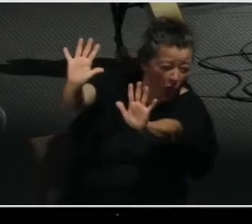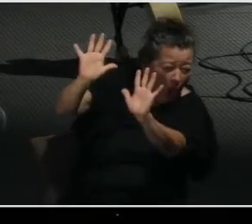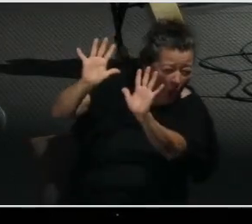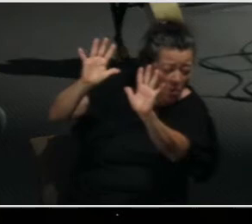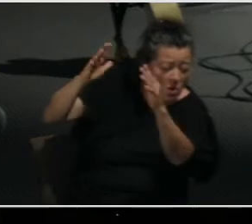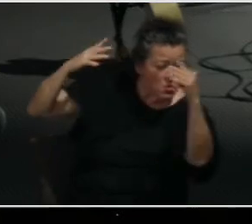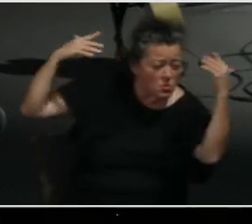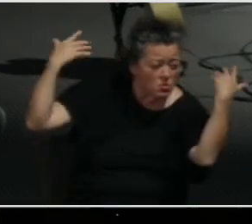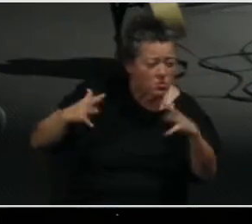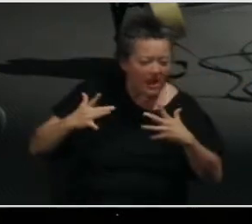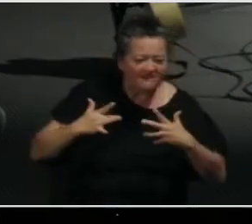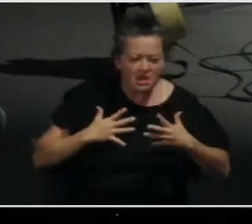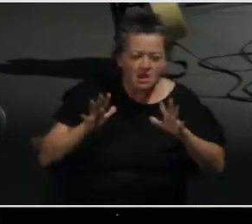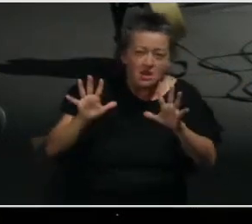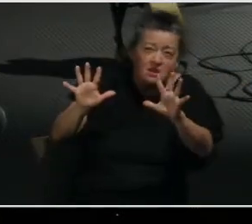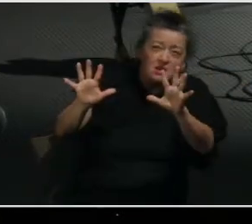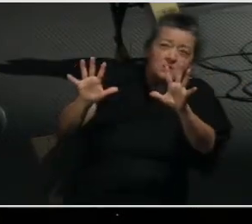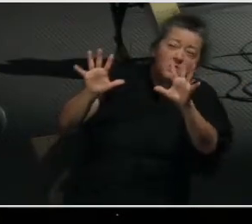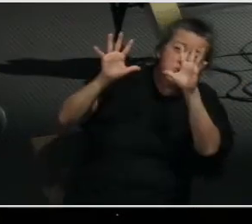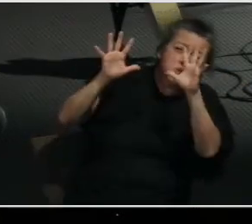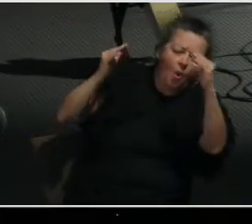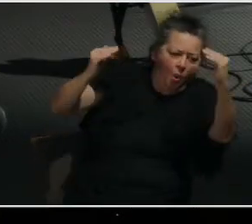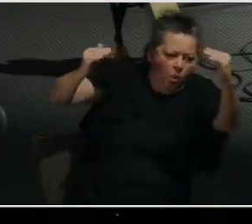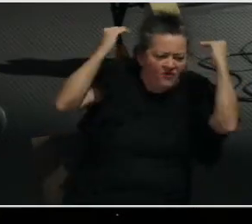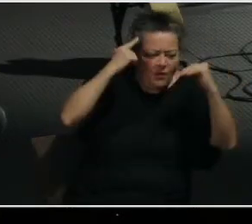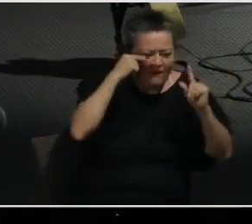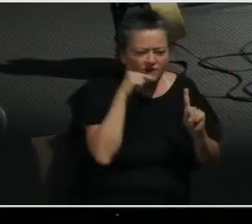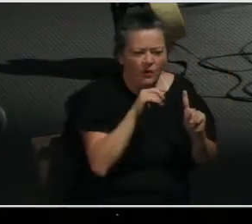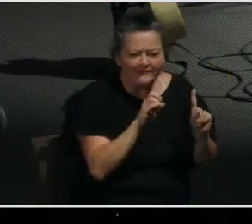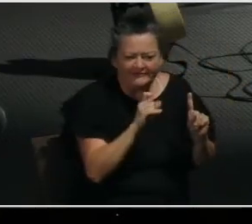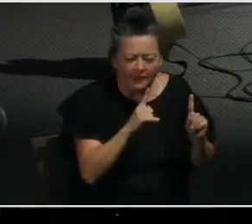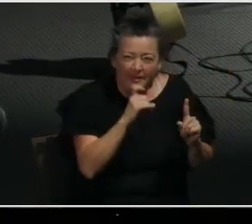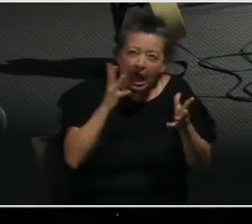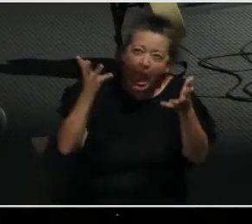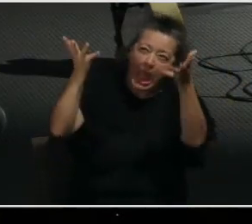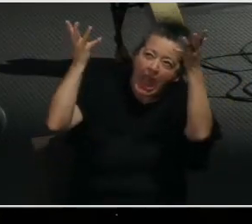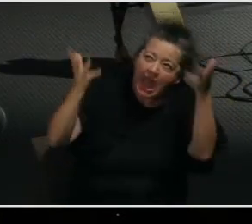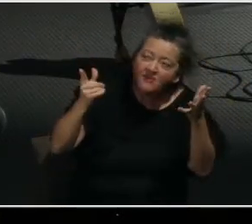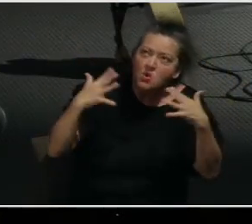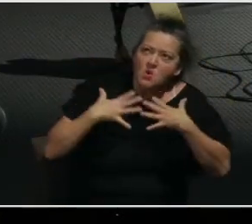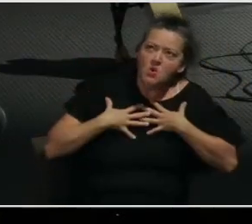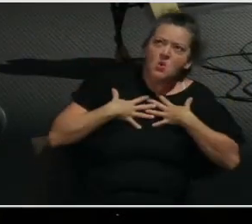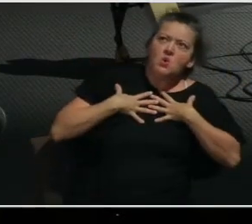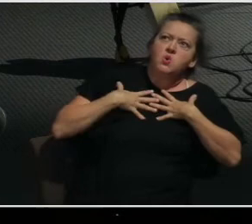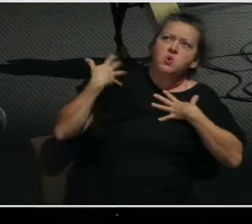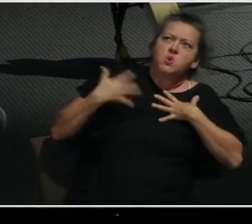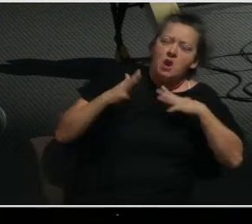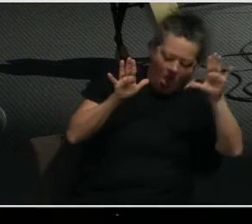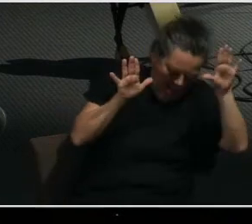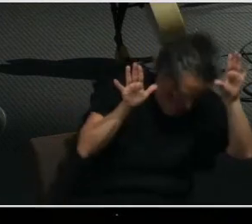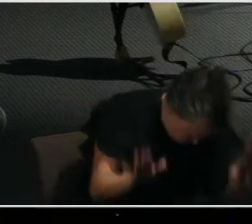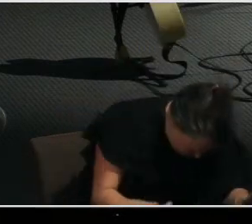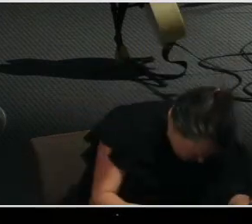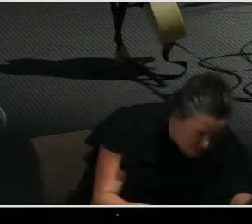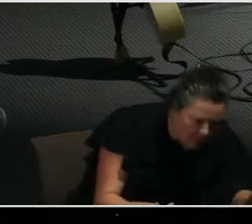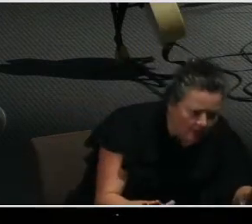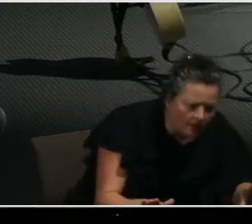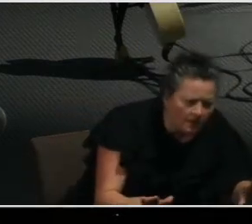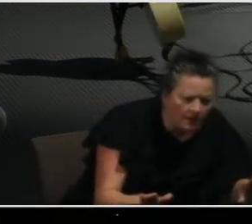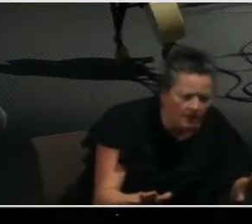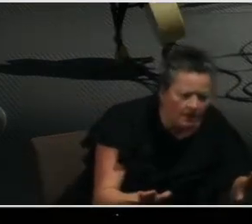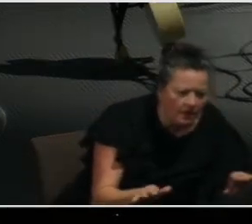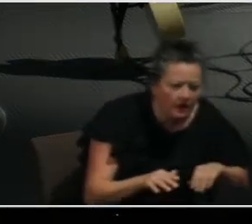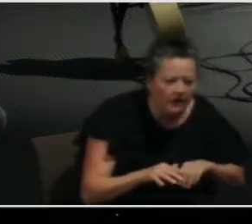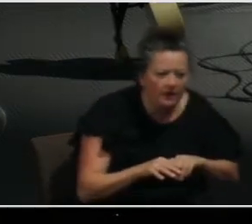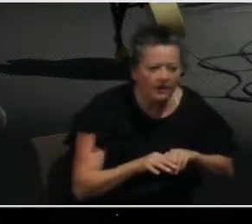Lord, the heaviness, the overwhelming presence of the Lord. And he fell on his face. And